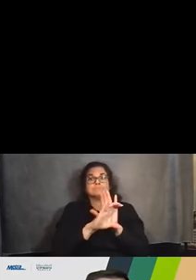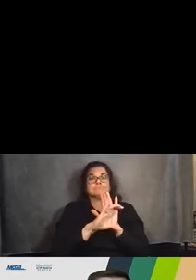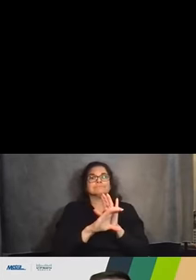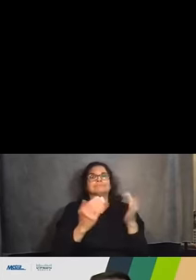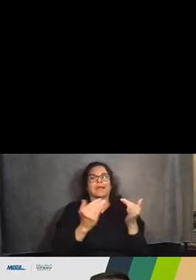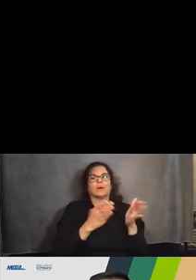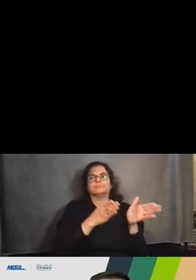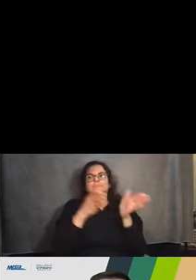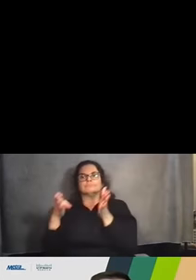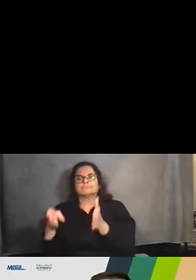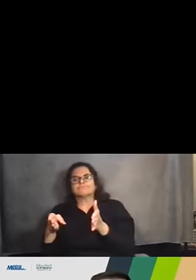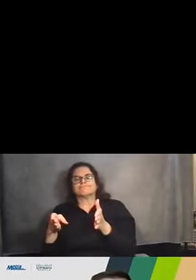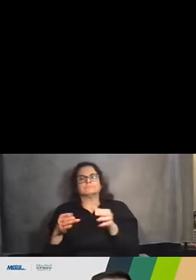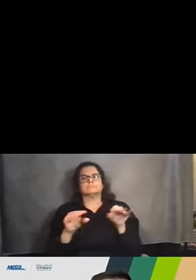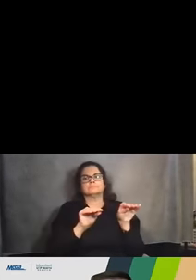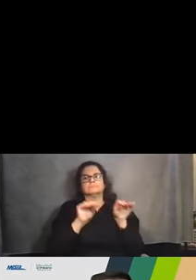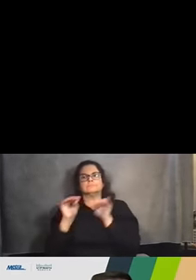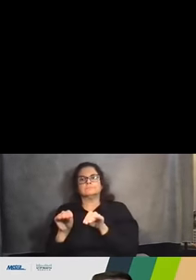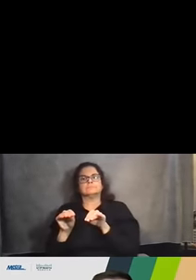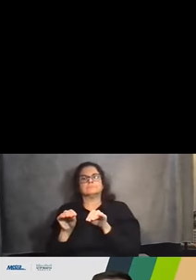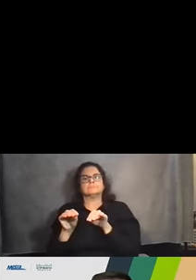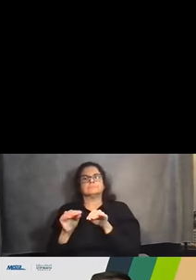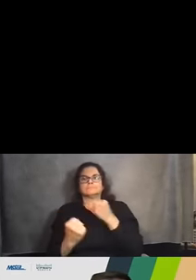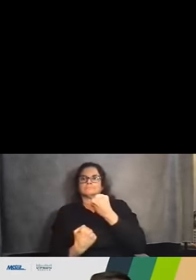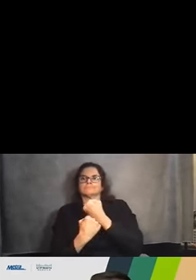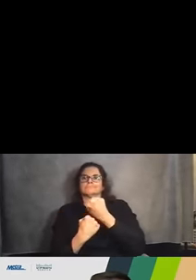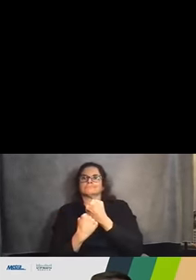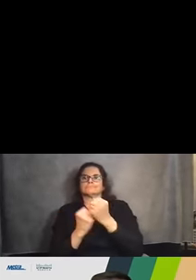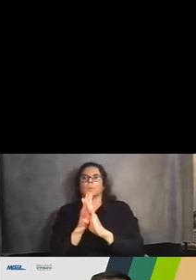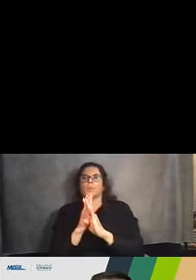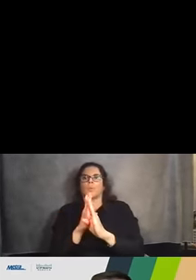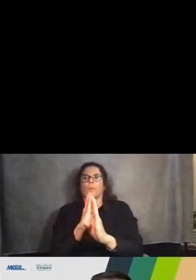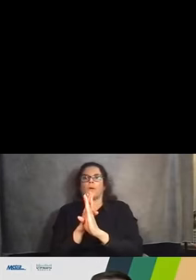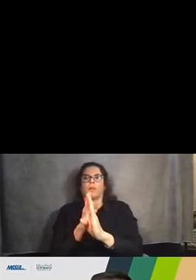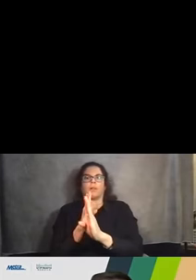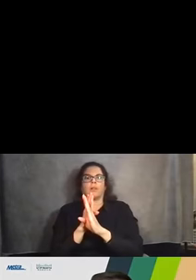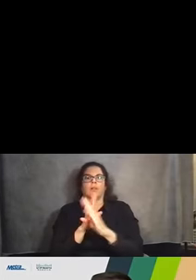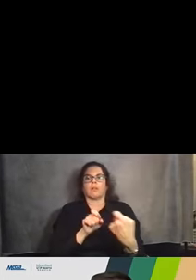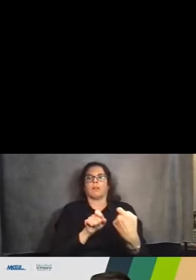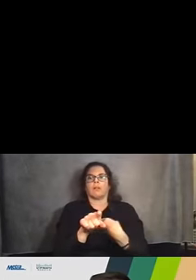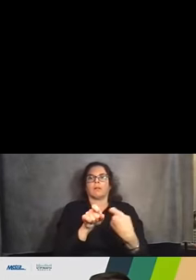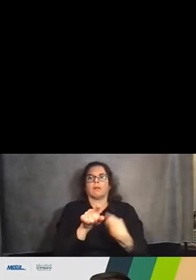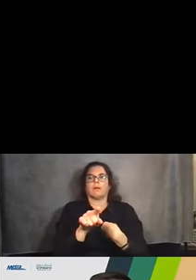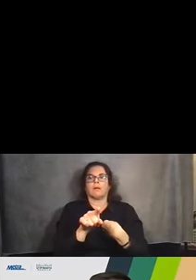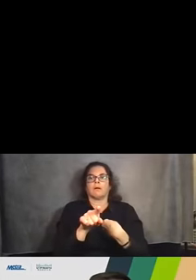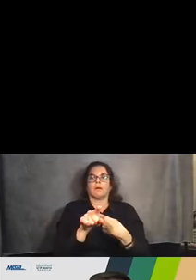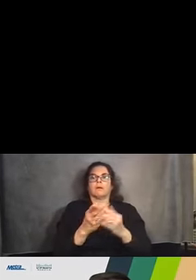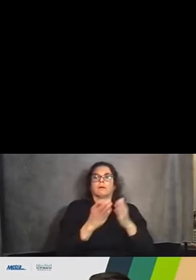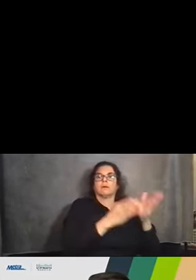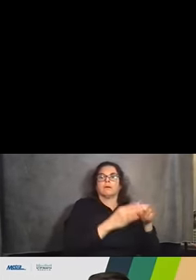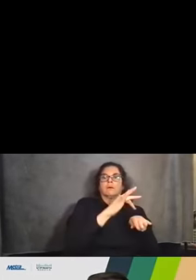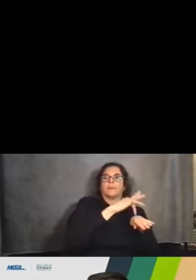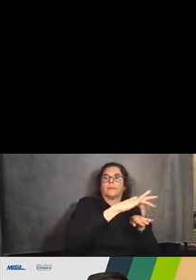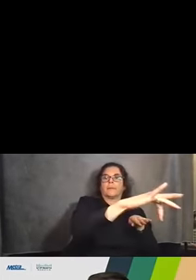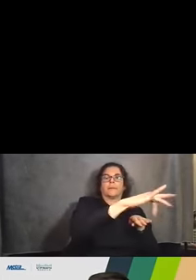that where that retaining wall is and that there, and then the space available in public way. And some locations for